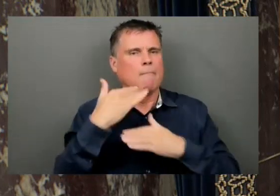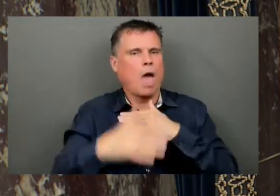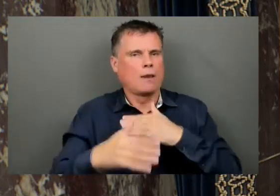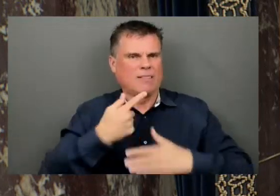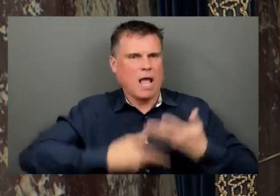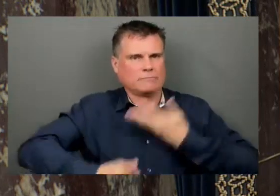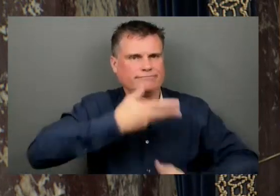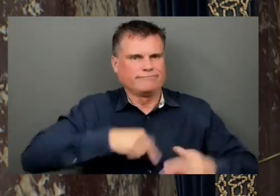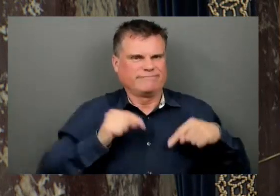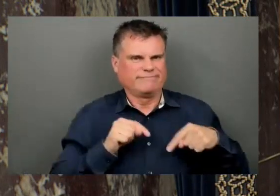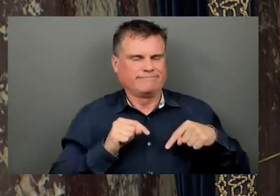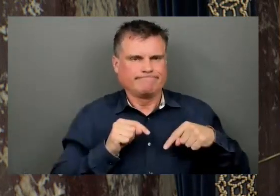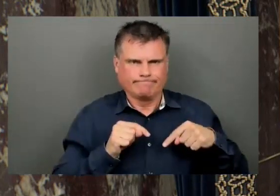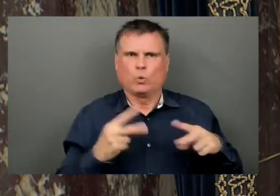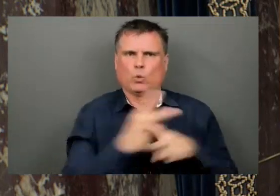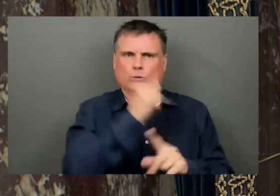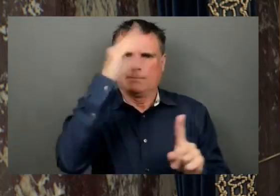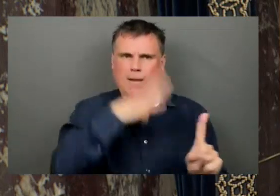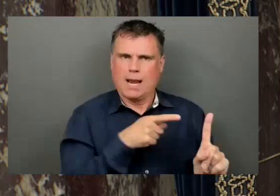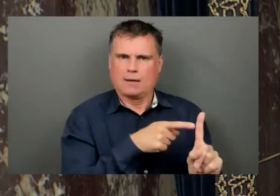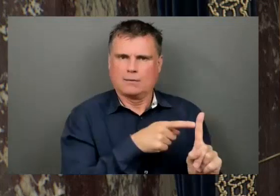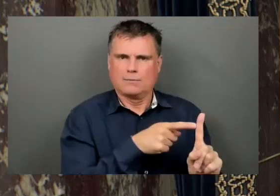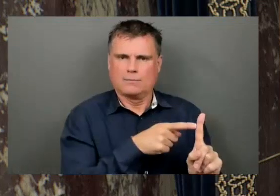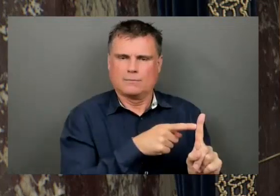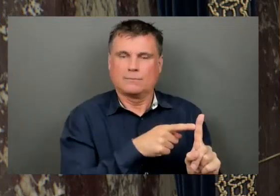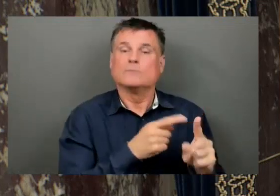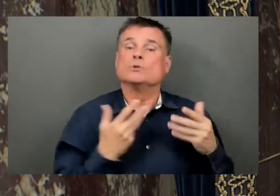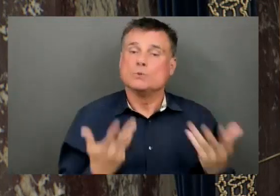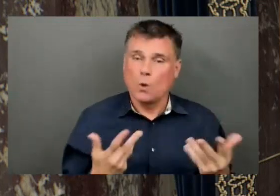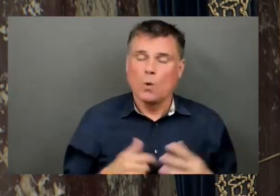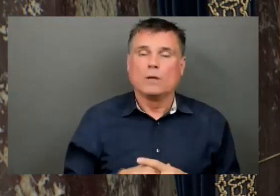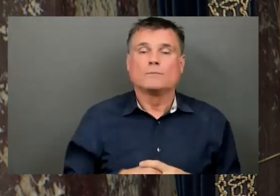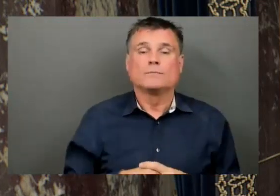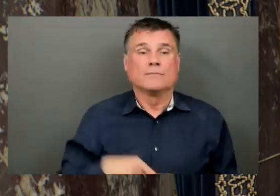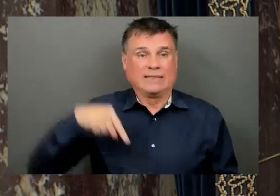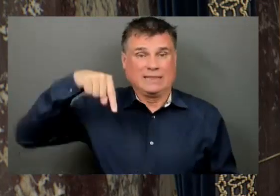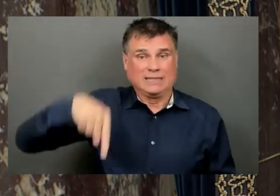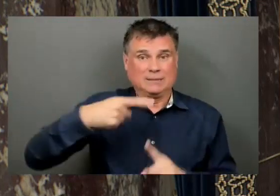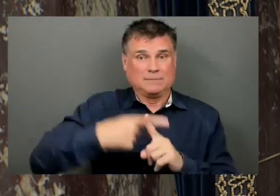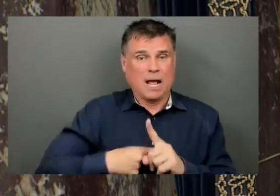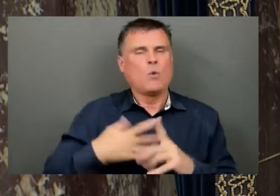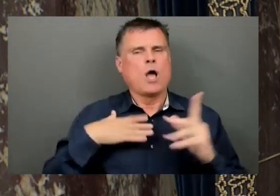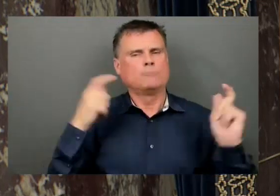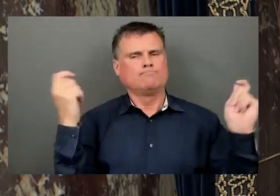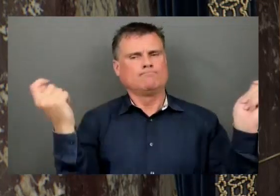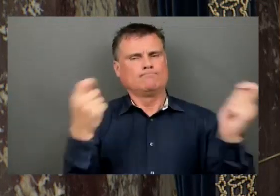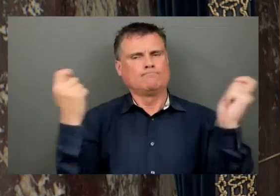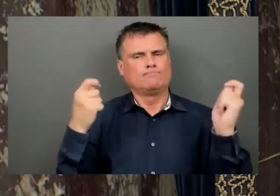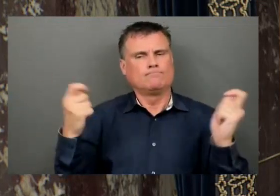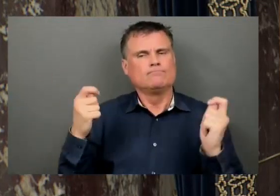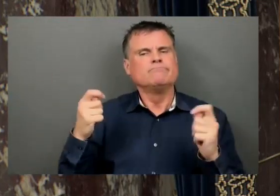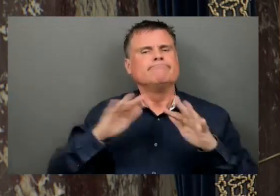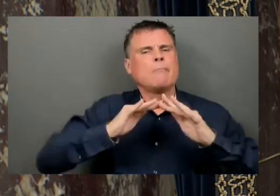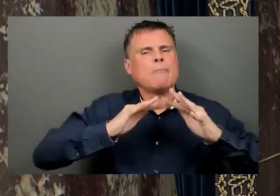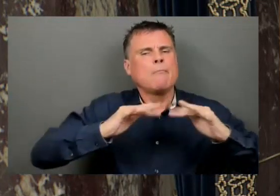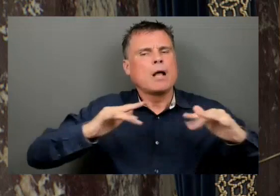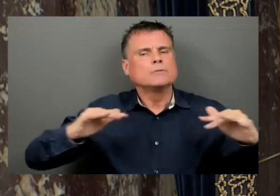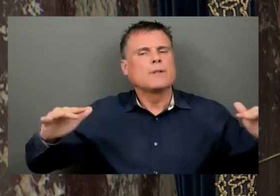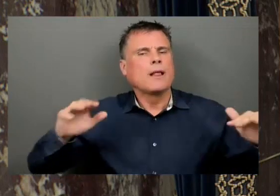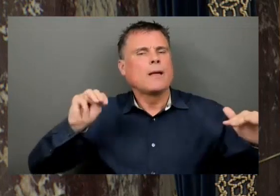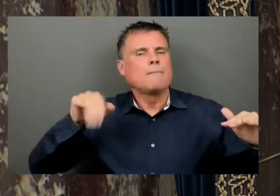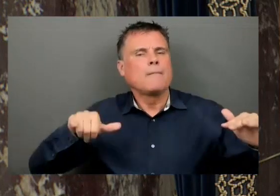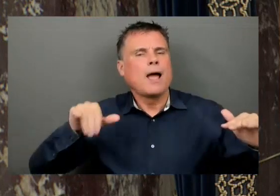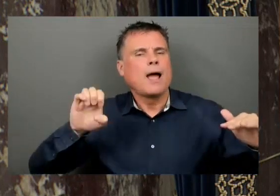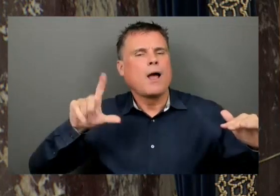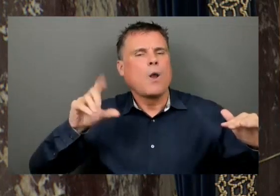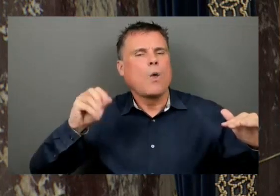This month, are celebrating Multiple Myeloma Awareness Month, and they, those in the gallery, need your help to bring awareness to this